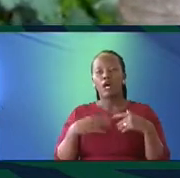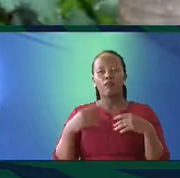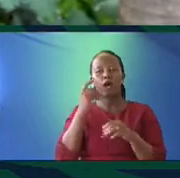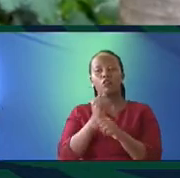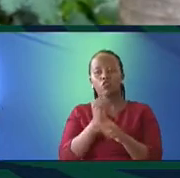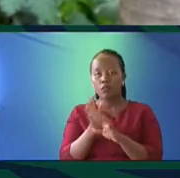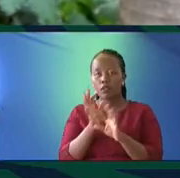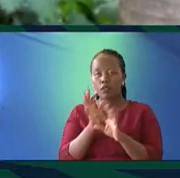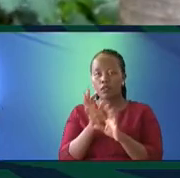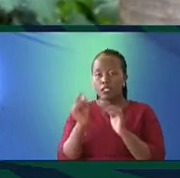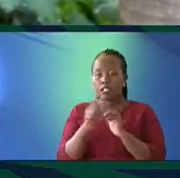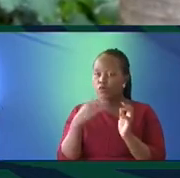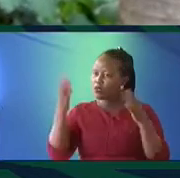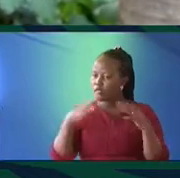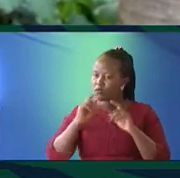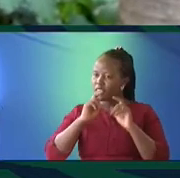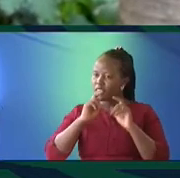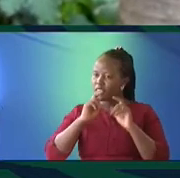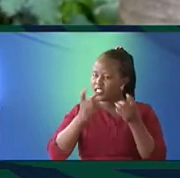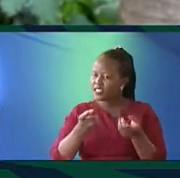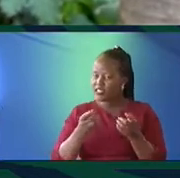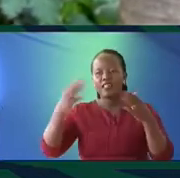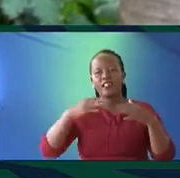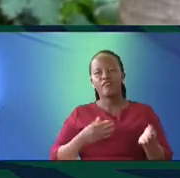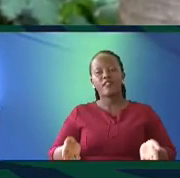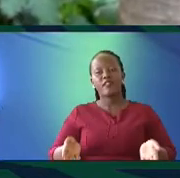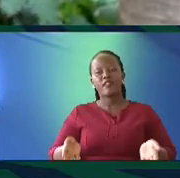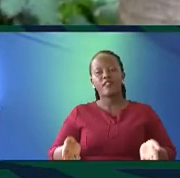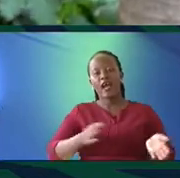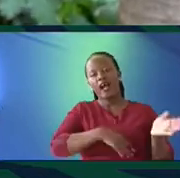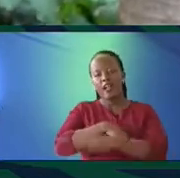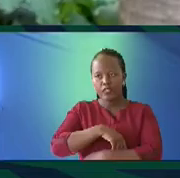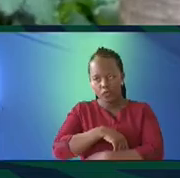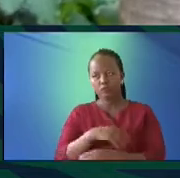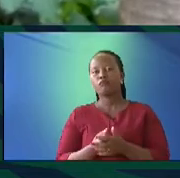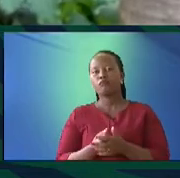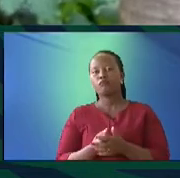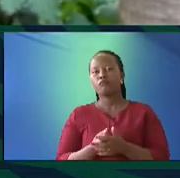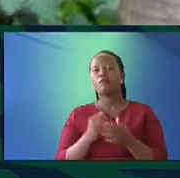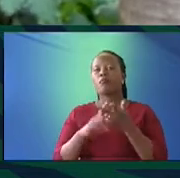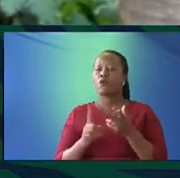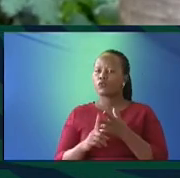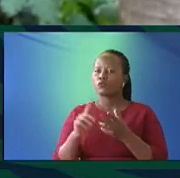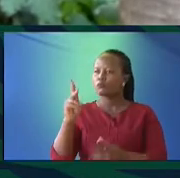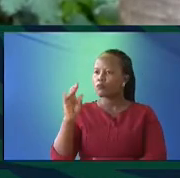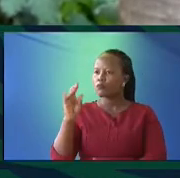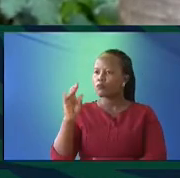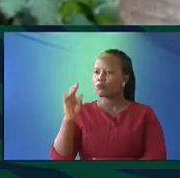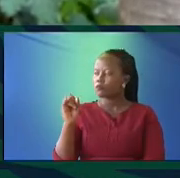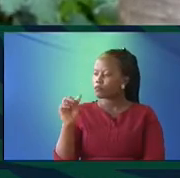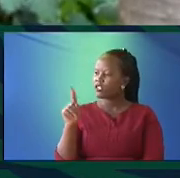If you ever want to buy me a gift, no worries. Just go and buy me a Leso. That's who I am. Over to you, Ki-Arie. Who are you?